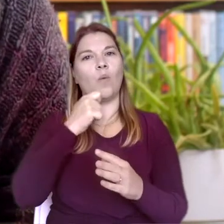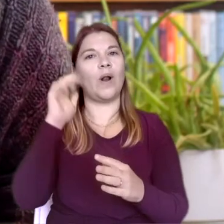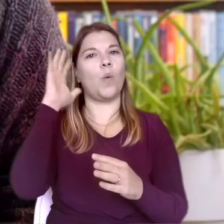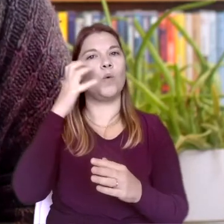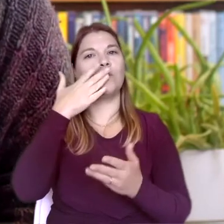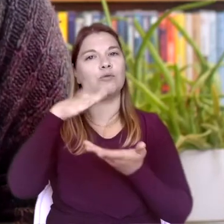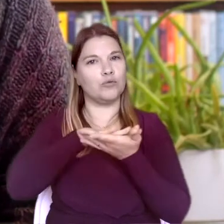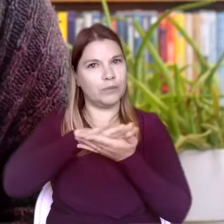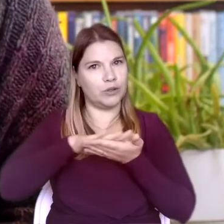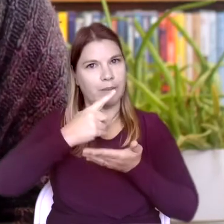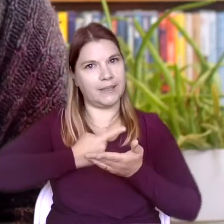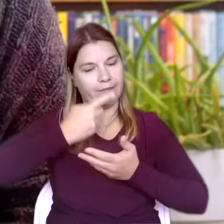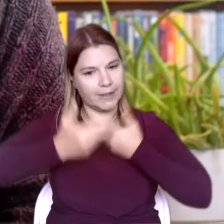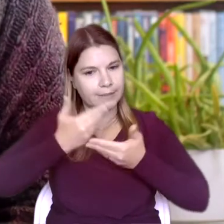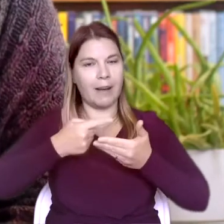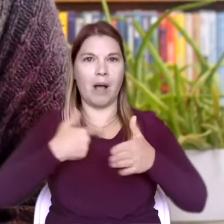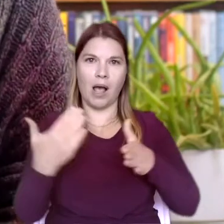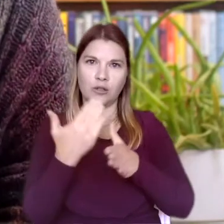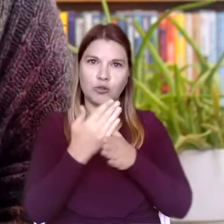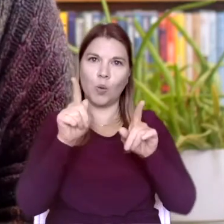BSL interpreter and captioning.